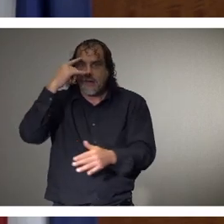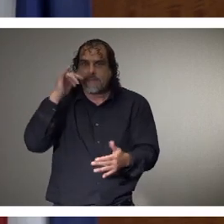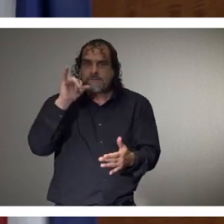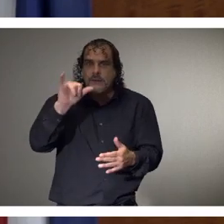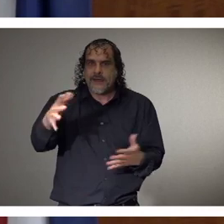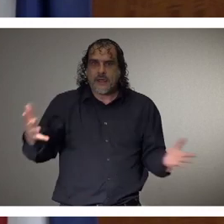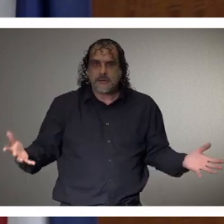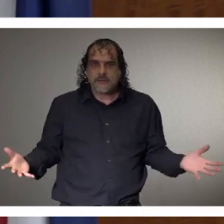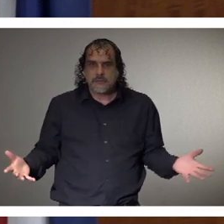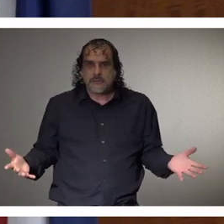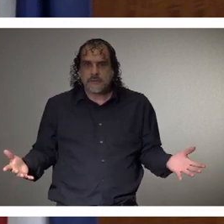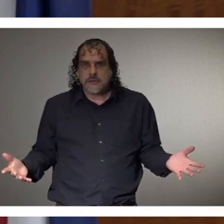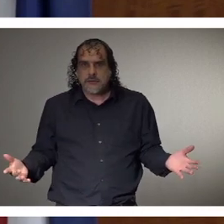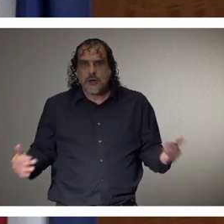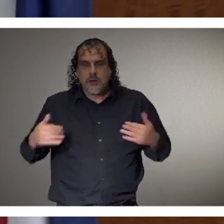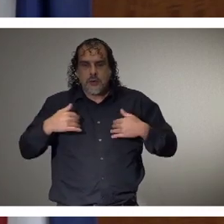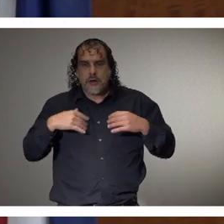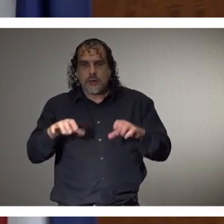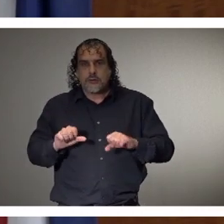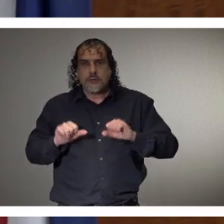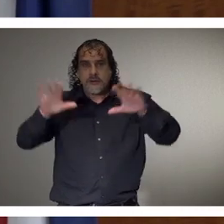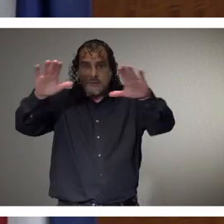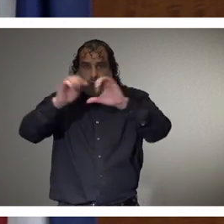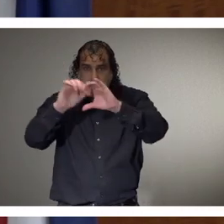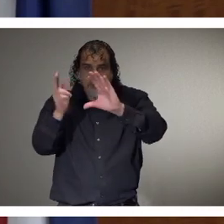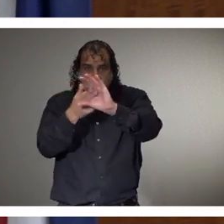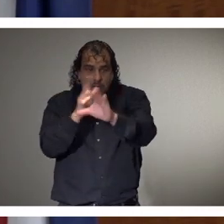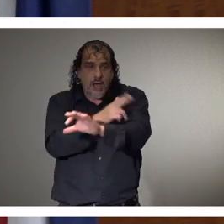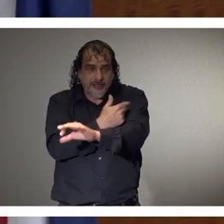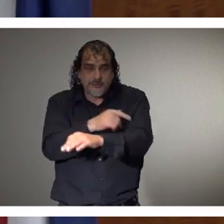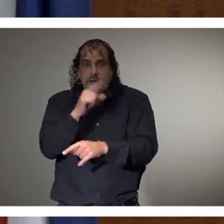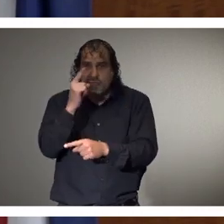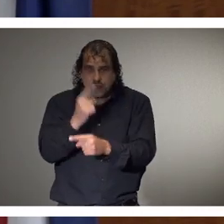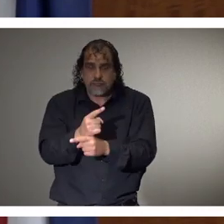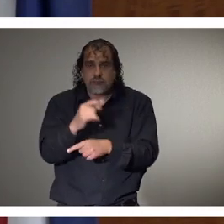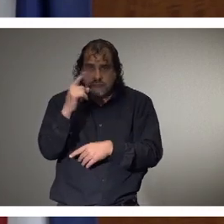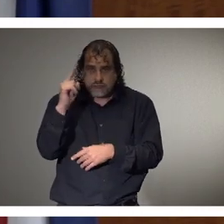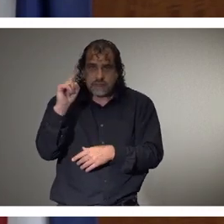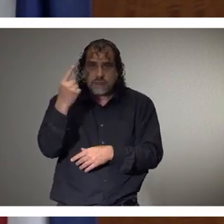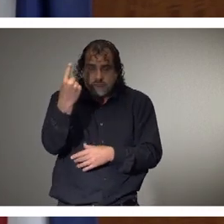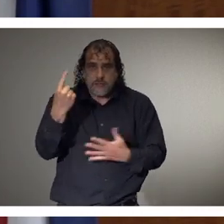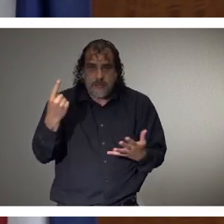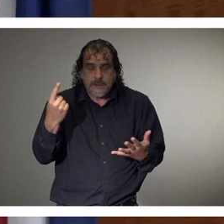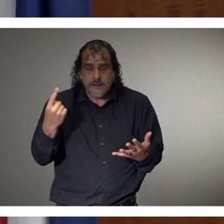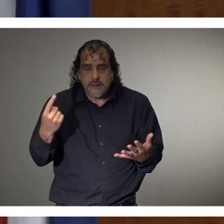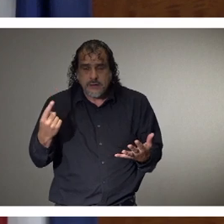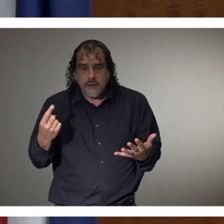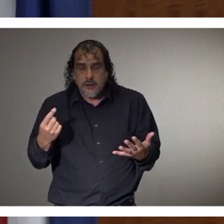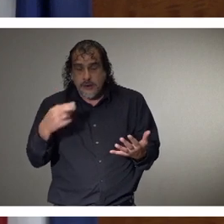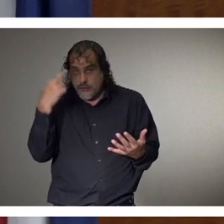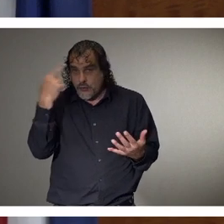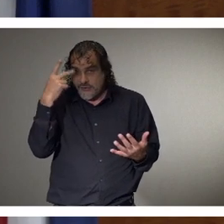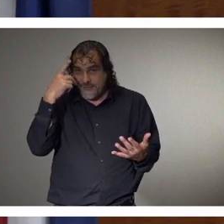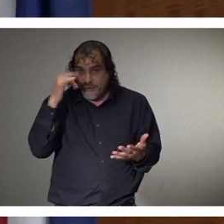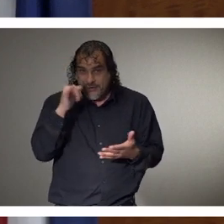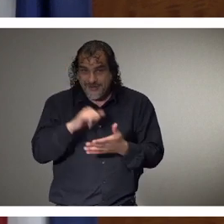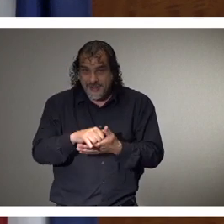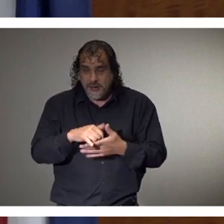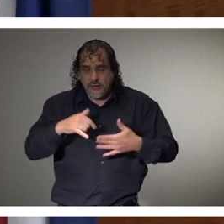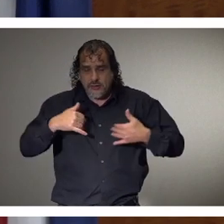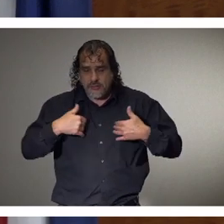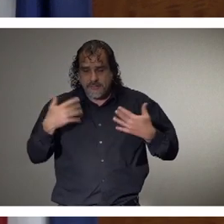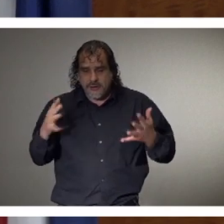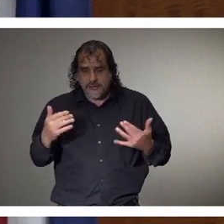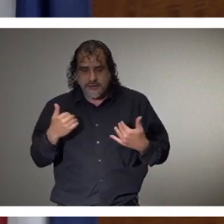So we're going to send them out to the hospitals initially. And the reason we're doing that is, is really for a lot of reasons. Number one, we already have healthcare